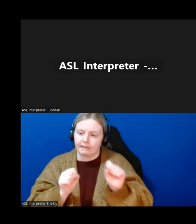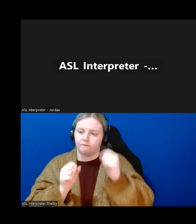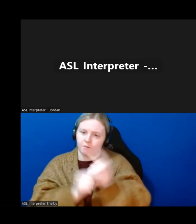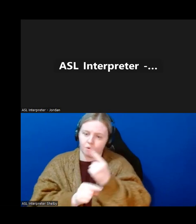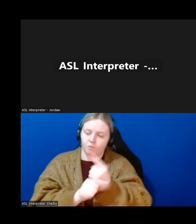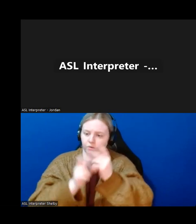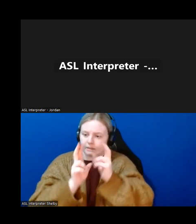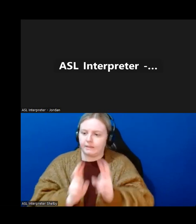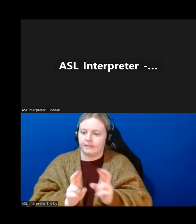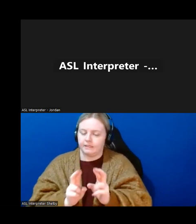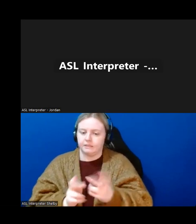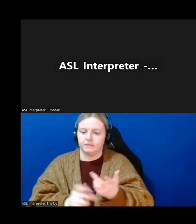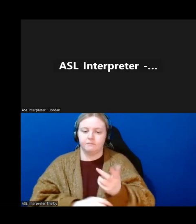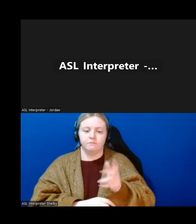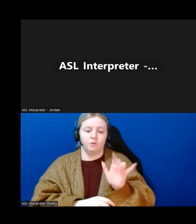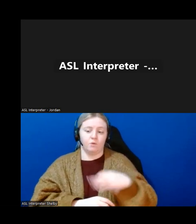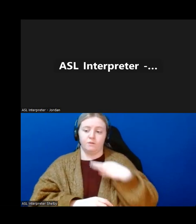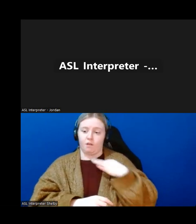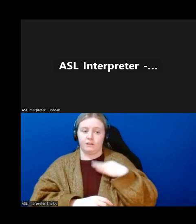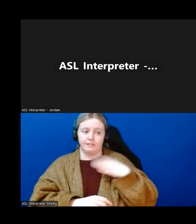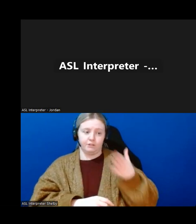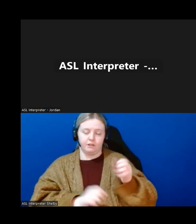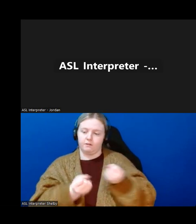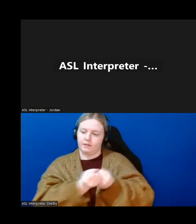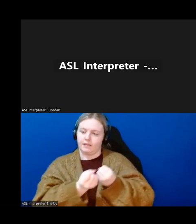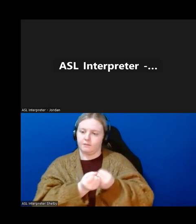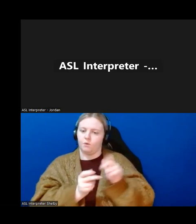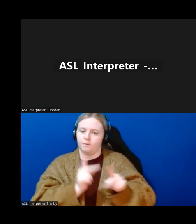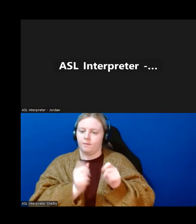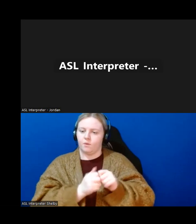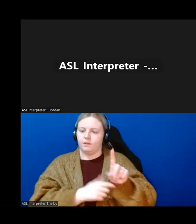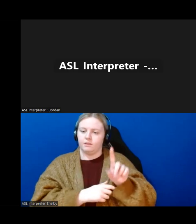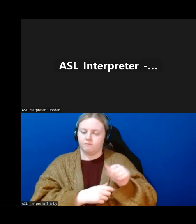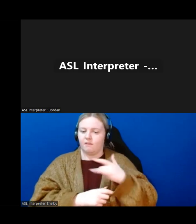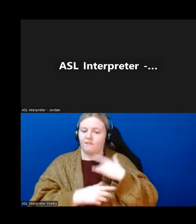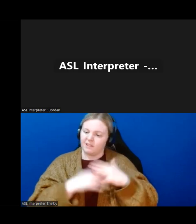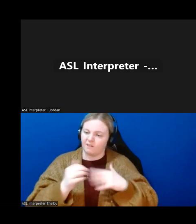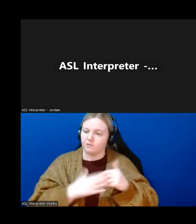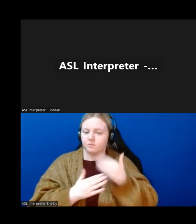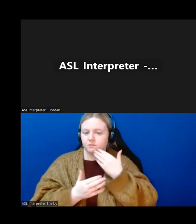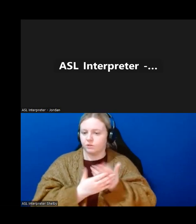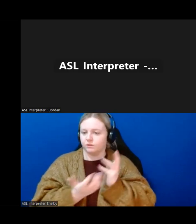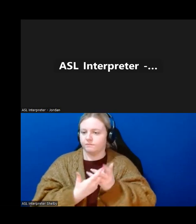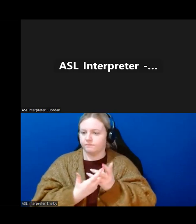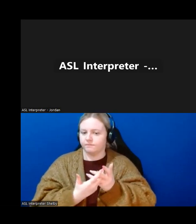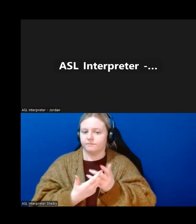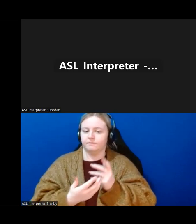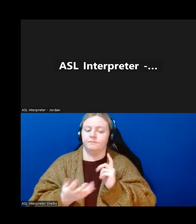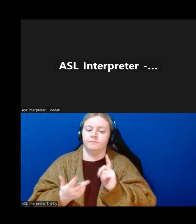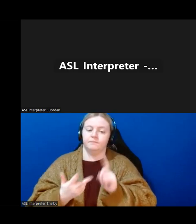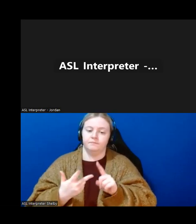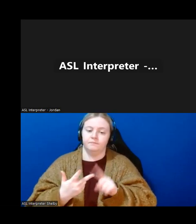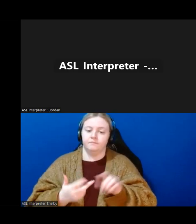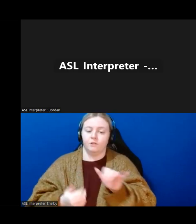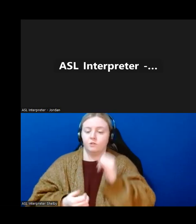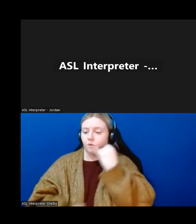volunteers that are at Frosty Festival can support people with disabilities in a way that feels comfortable. We also dispel